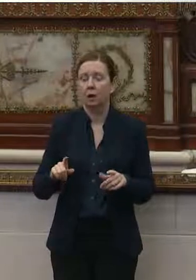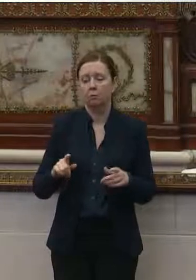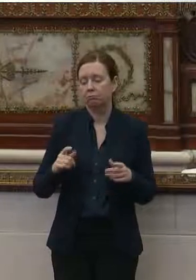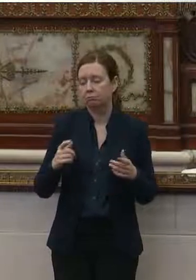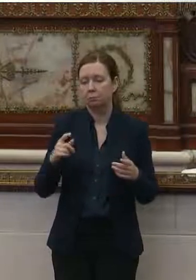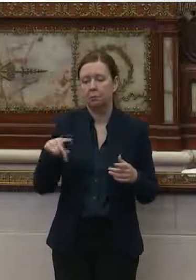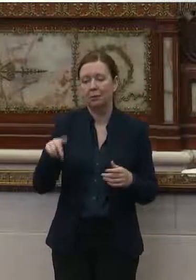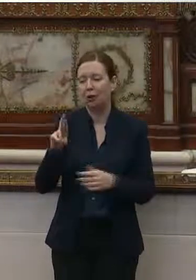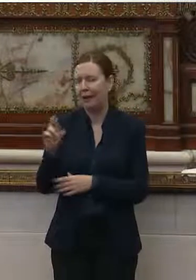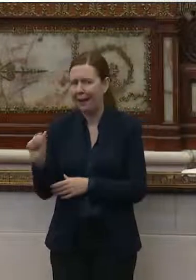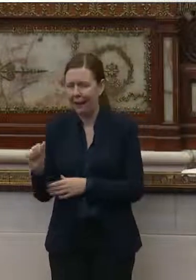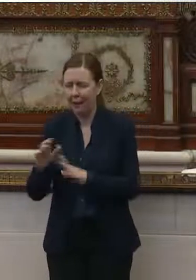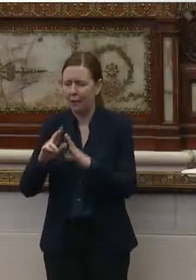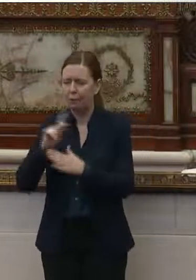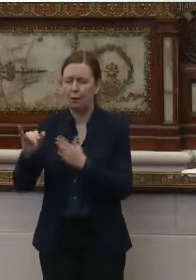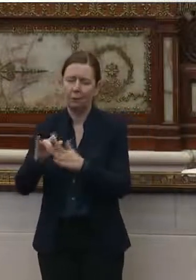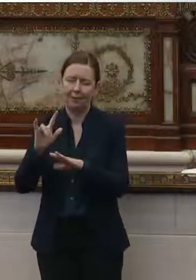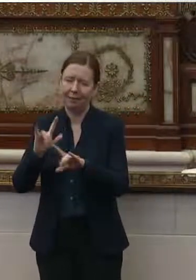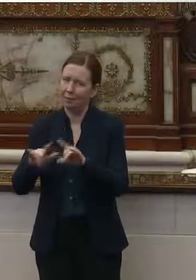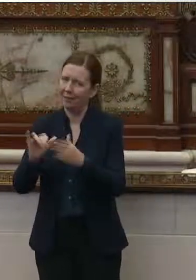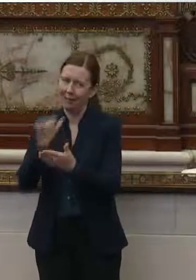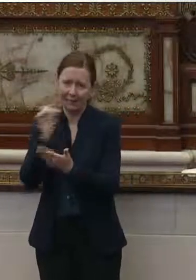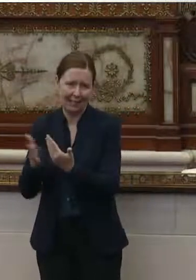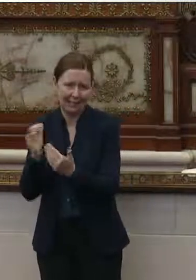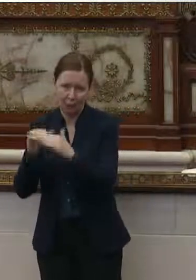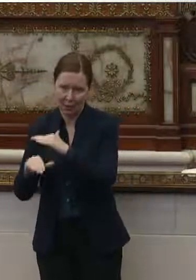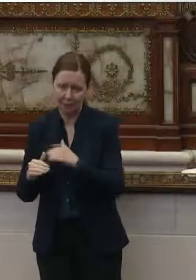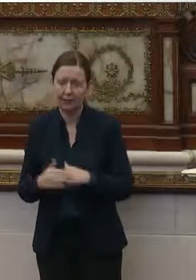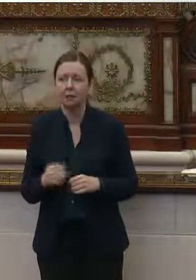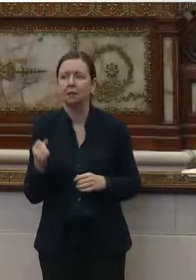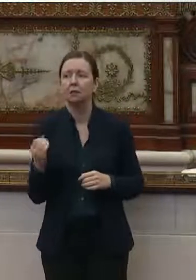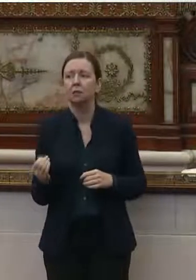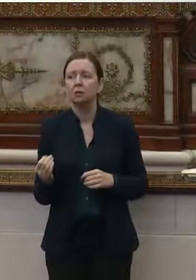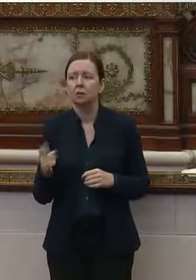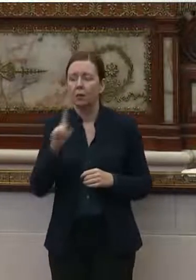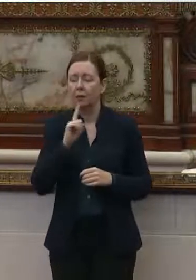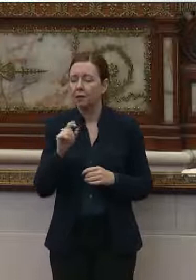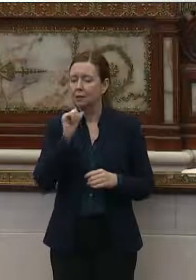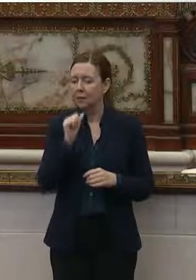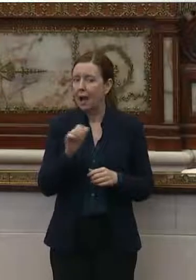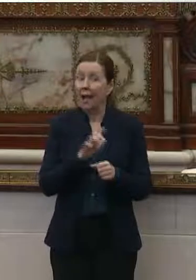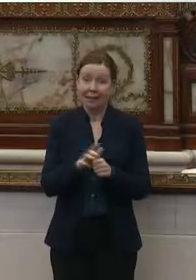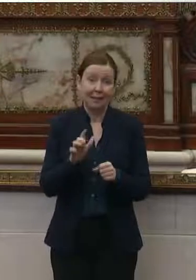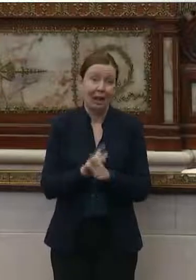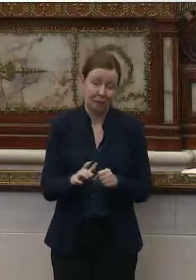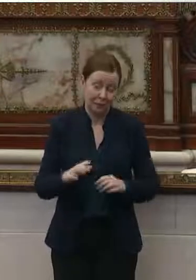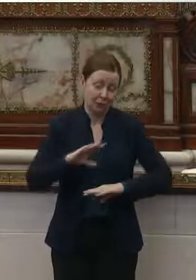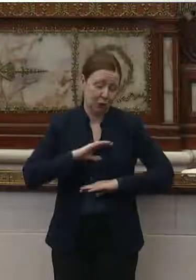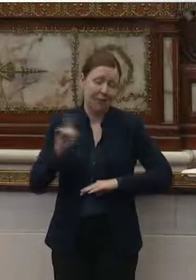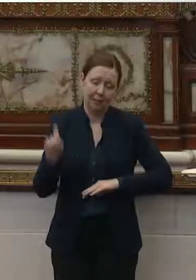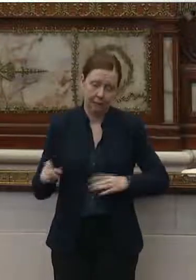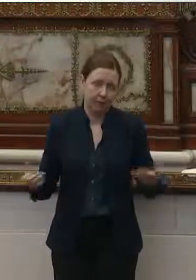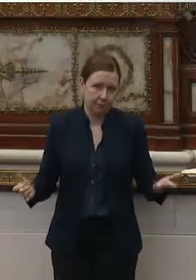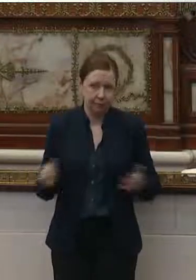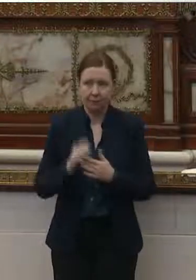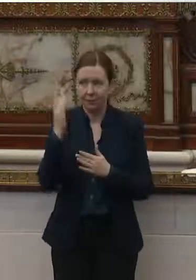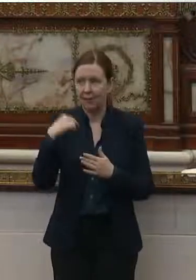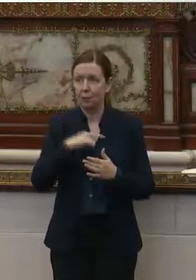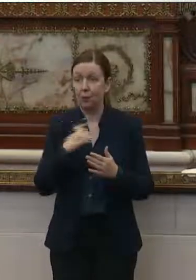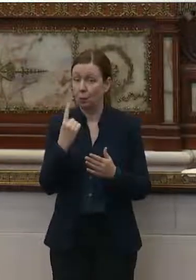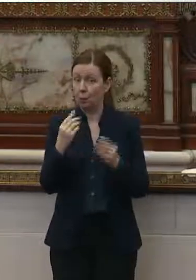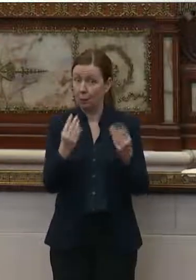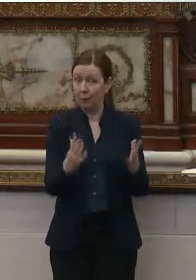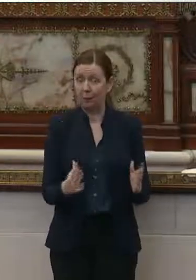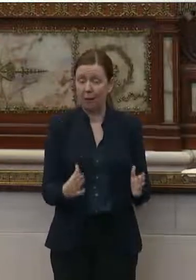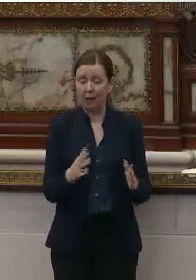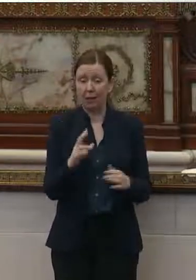program, but that's not easy to necessarily access. So there's not enough to meet the need. That's why we're just one provider